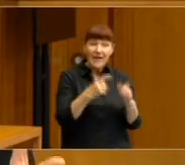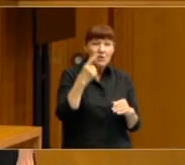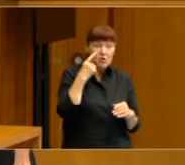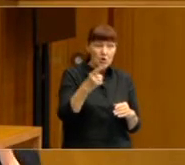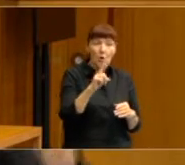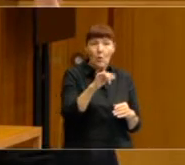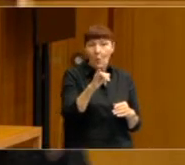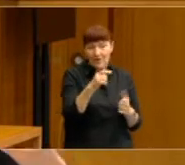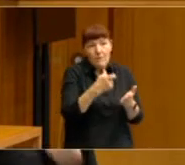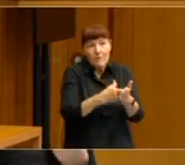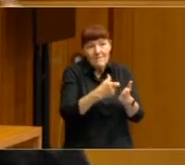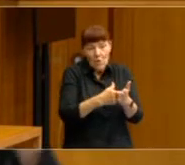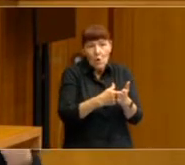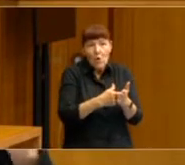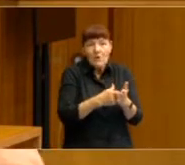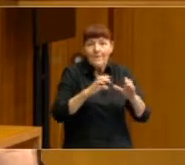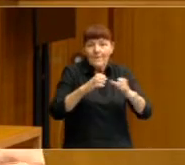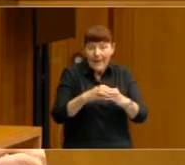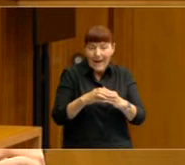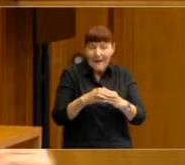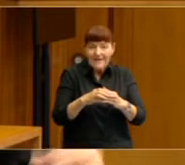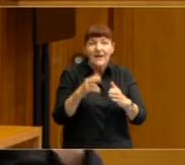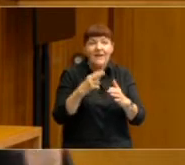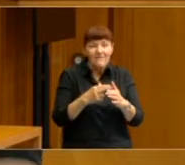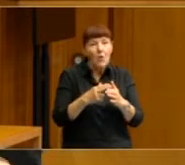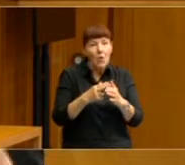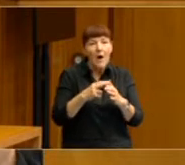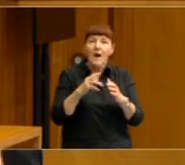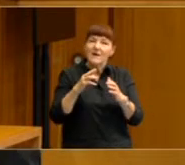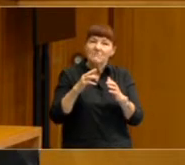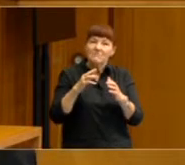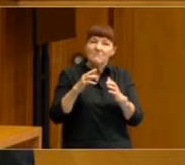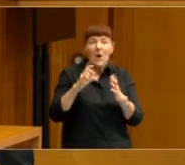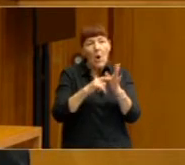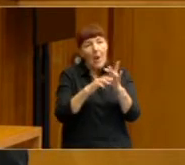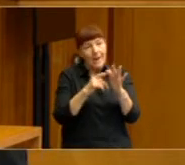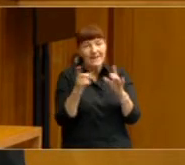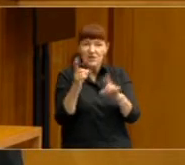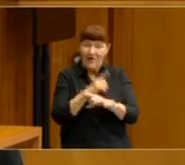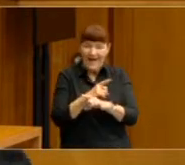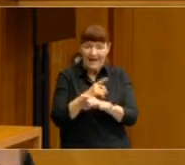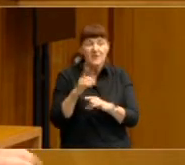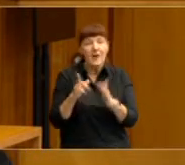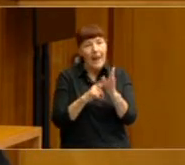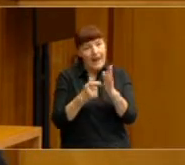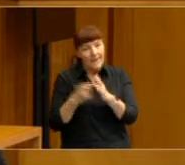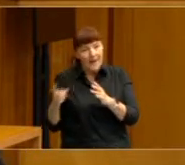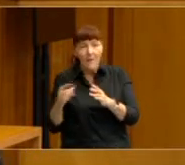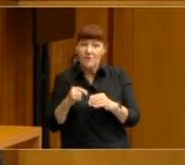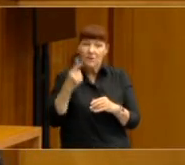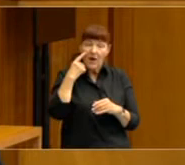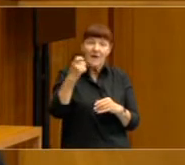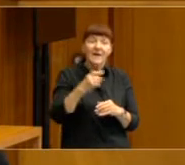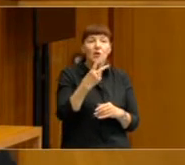environmental issues, although Labor lost the election, we do see some support for the idea that 2019